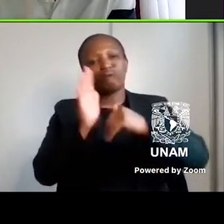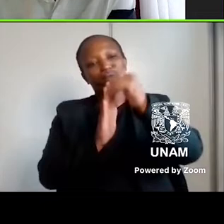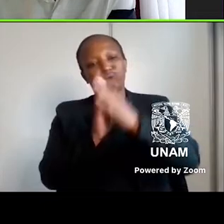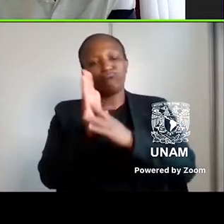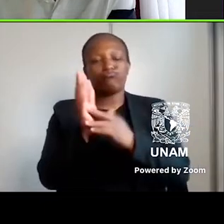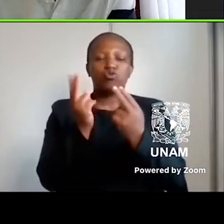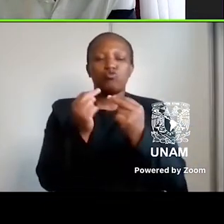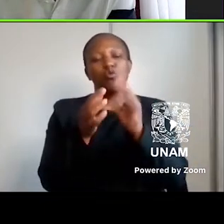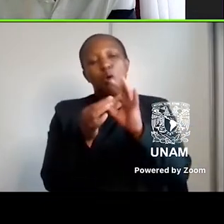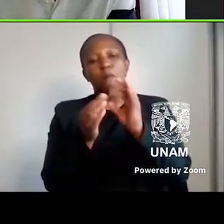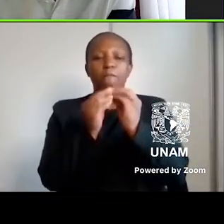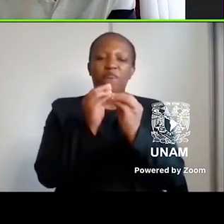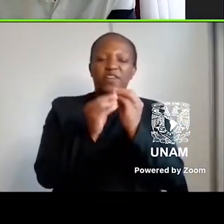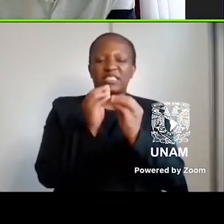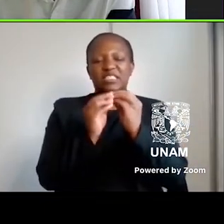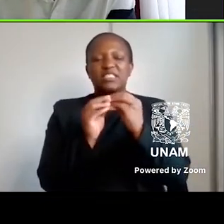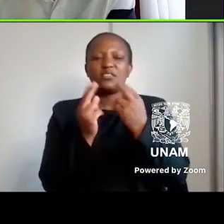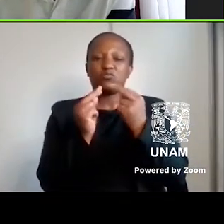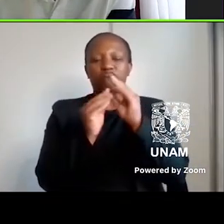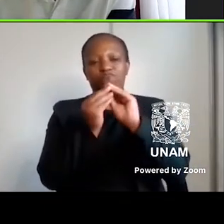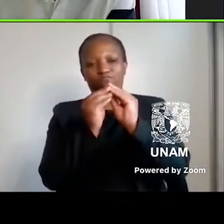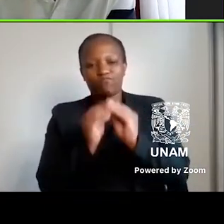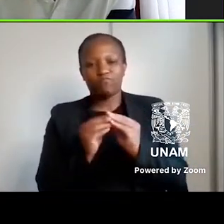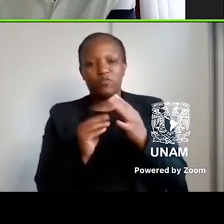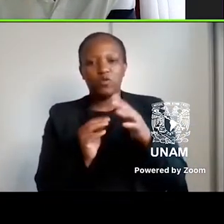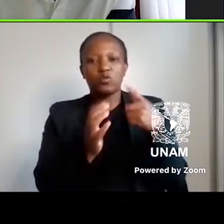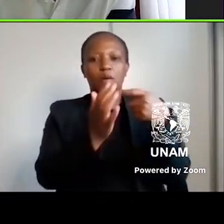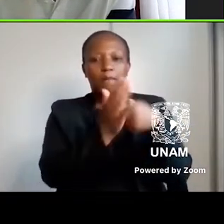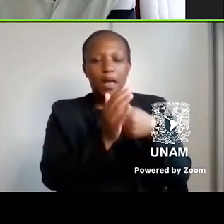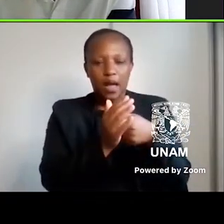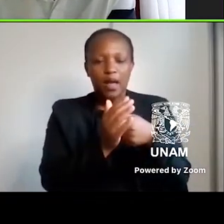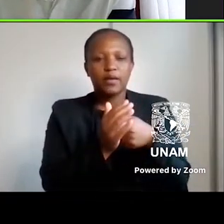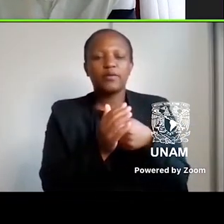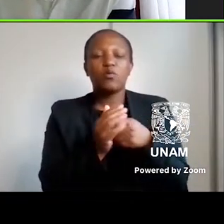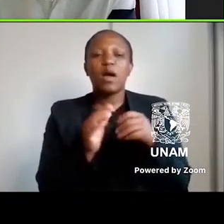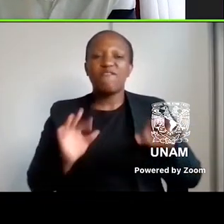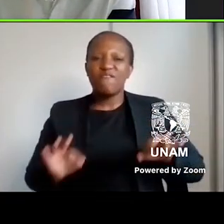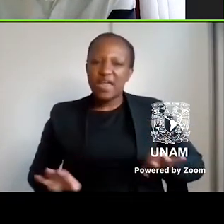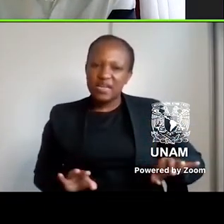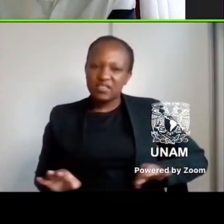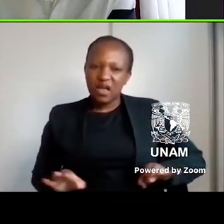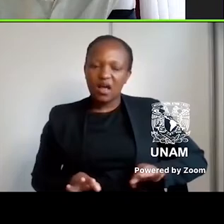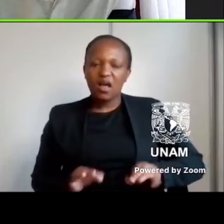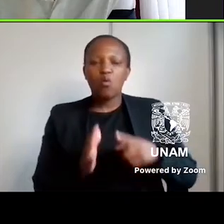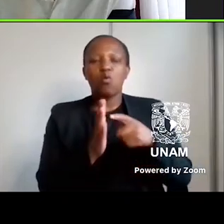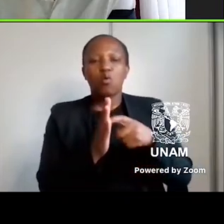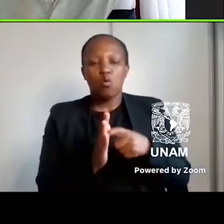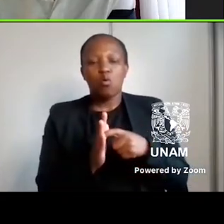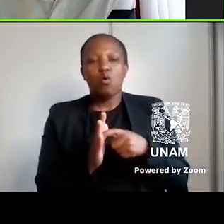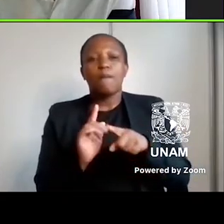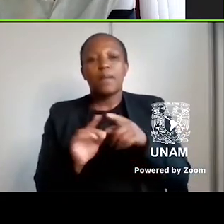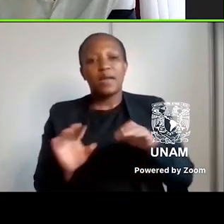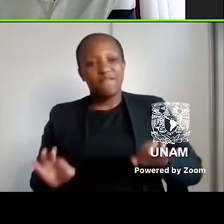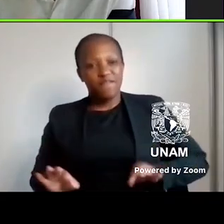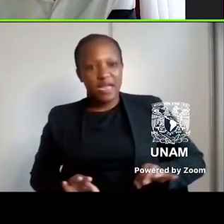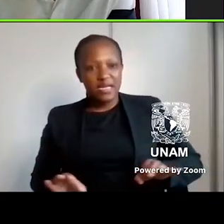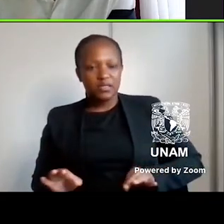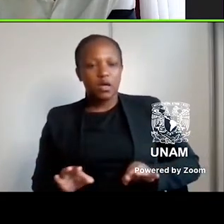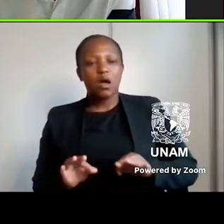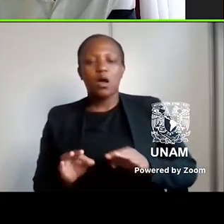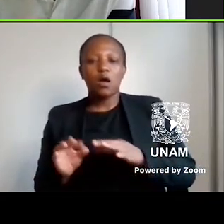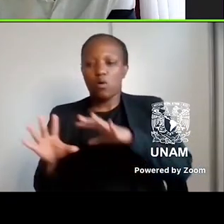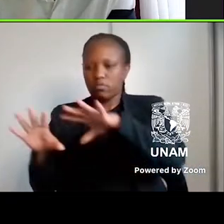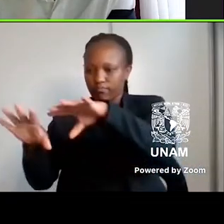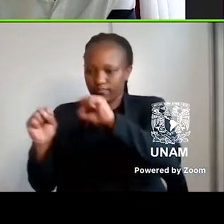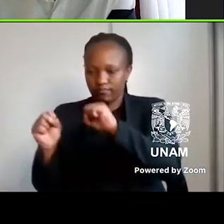her new furniture on credit. The story ends with the furniture about to be repossessed because her